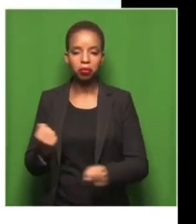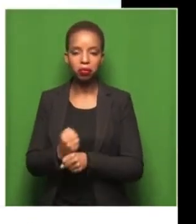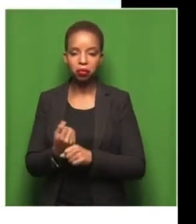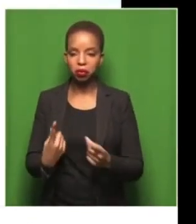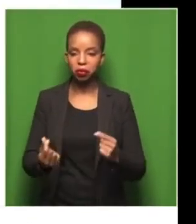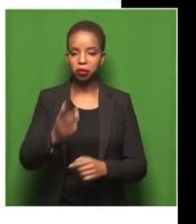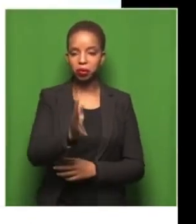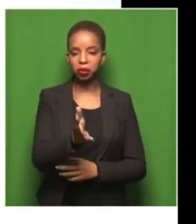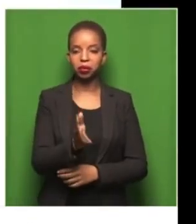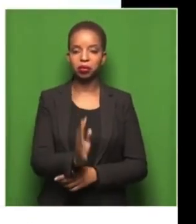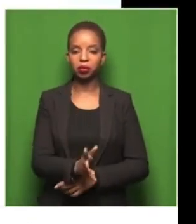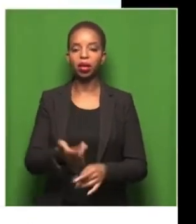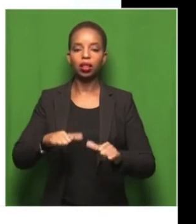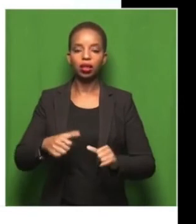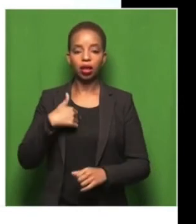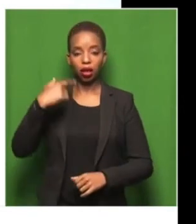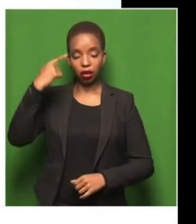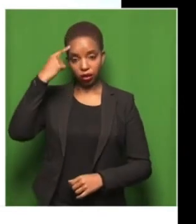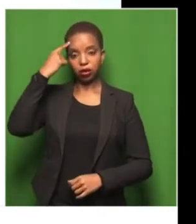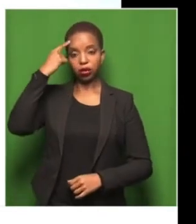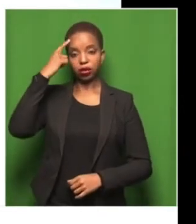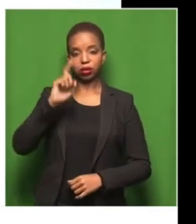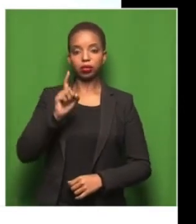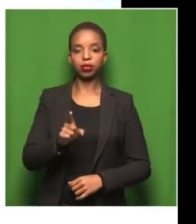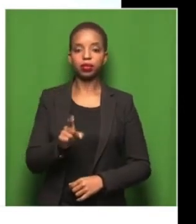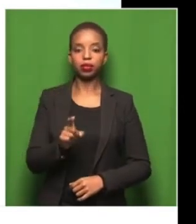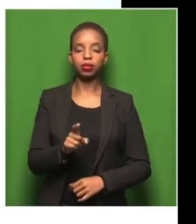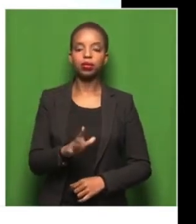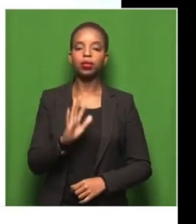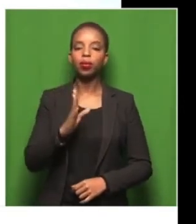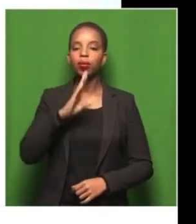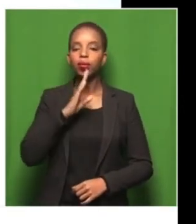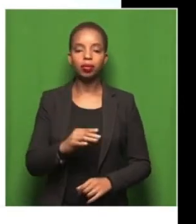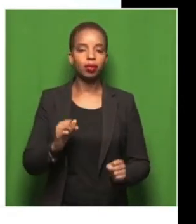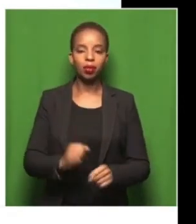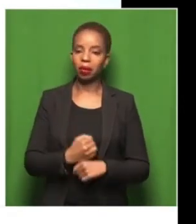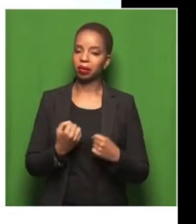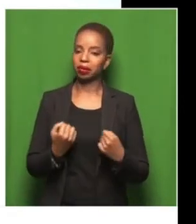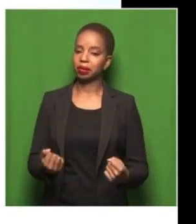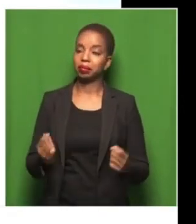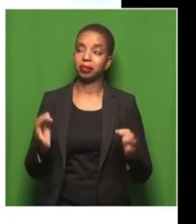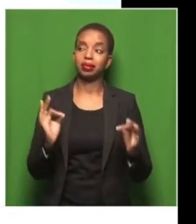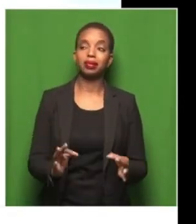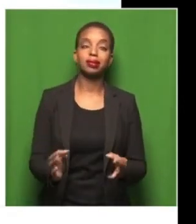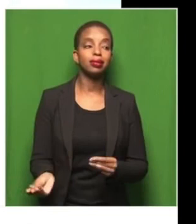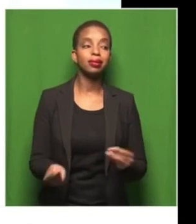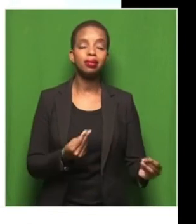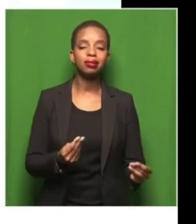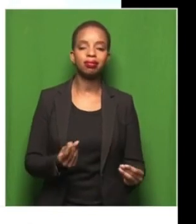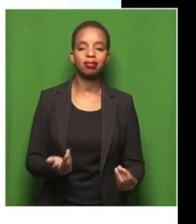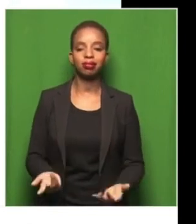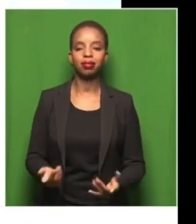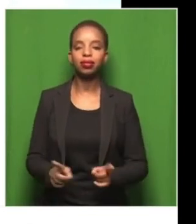of thought this is going to be a mission impossible to get this out. And it was